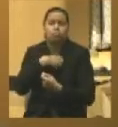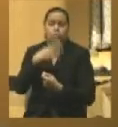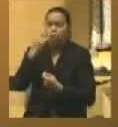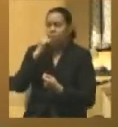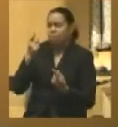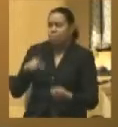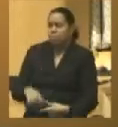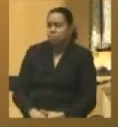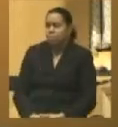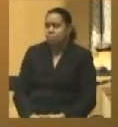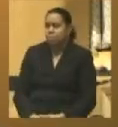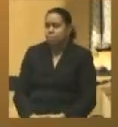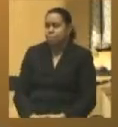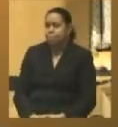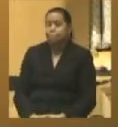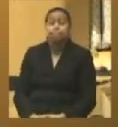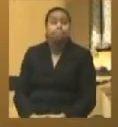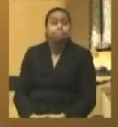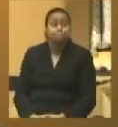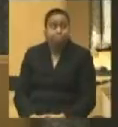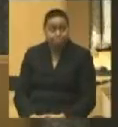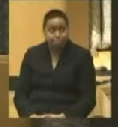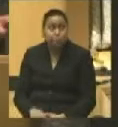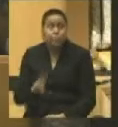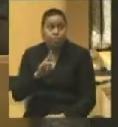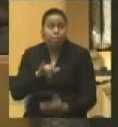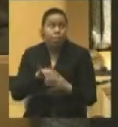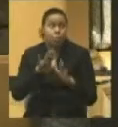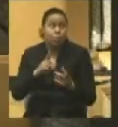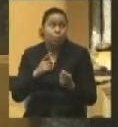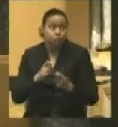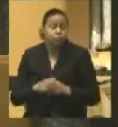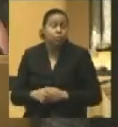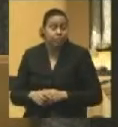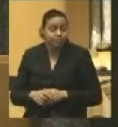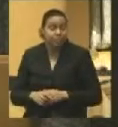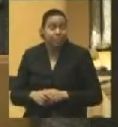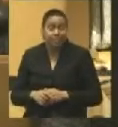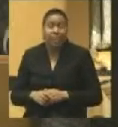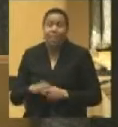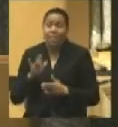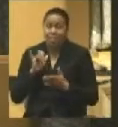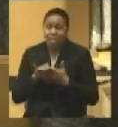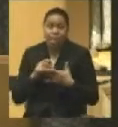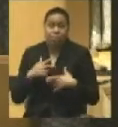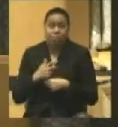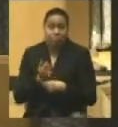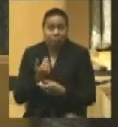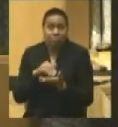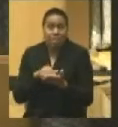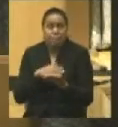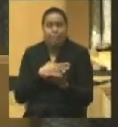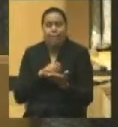ever happen? Oh, well, that's a great question. And, in fact, actually, that recapitulates the